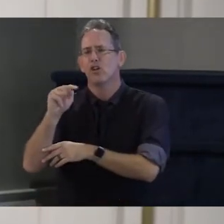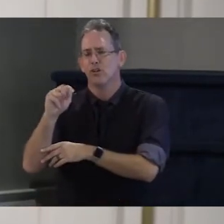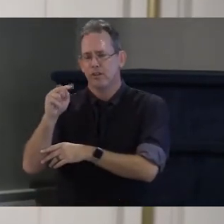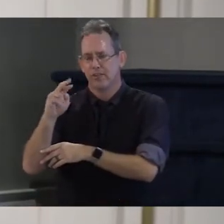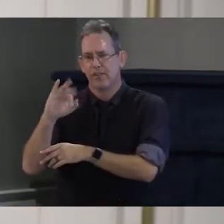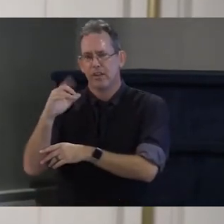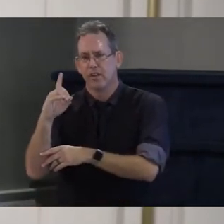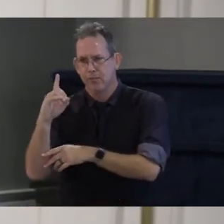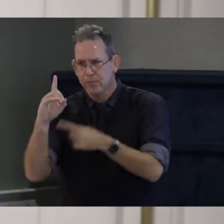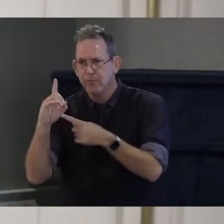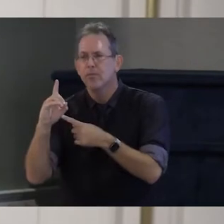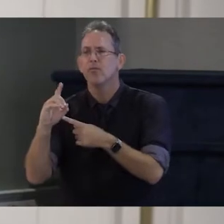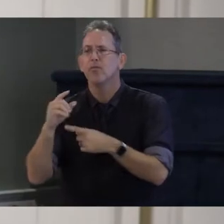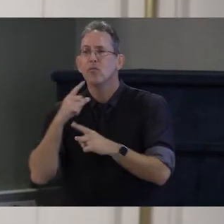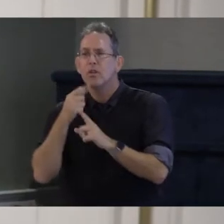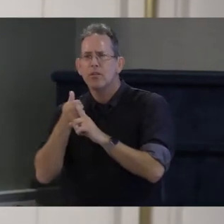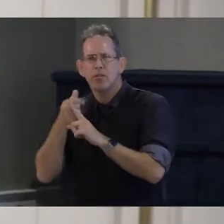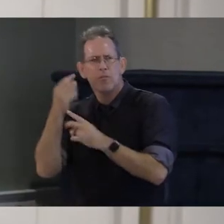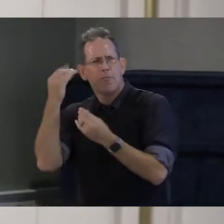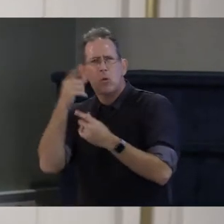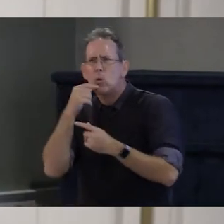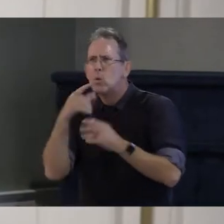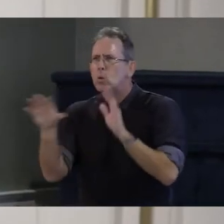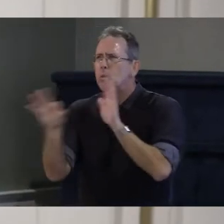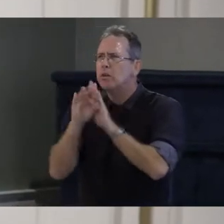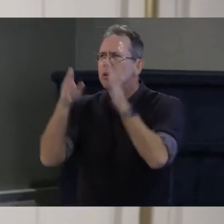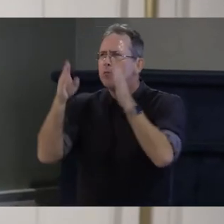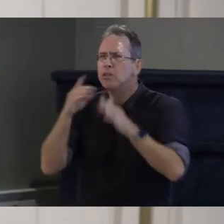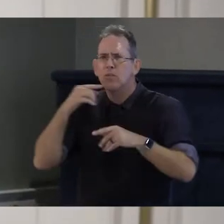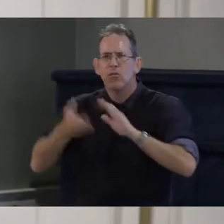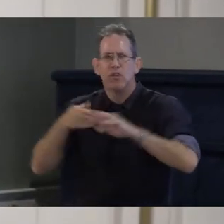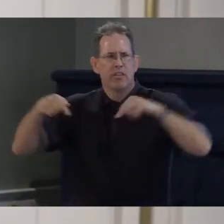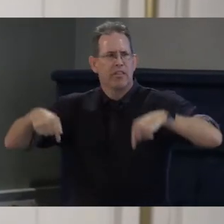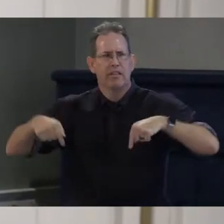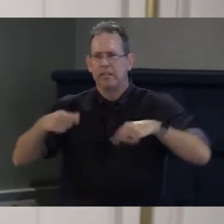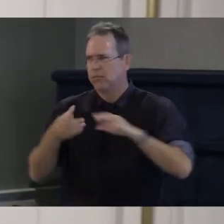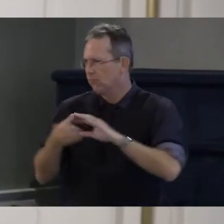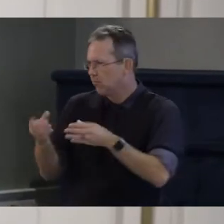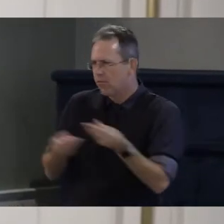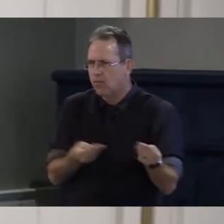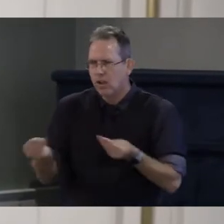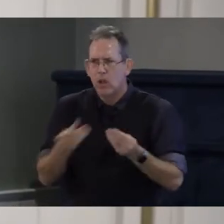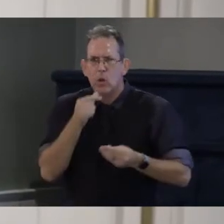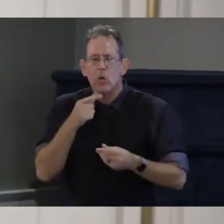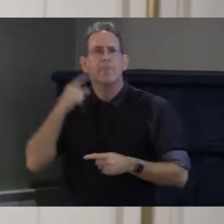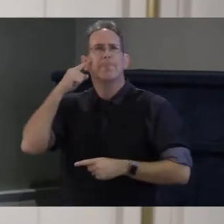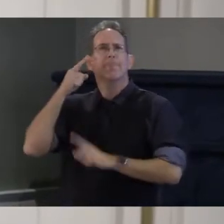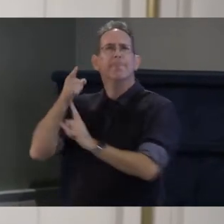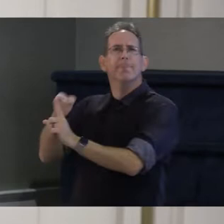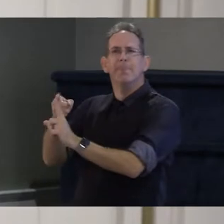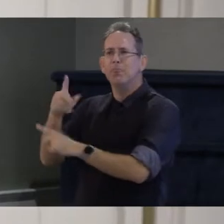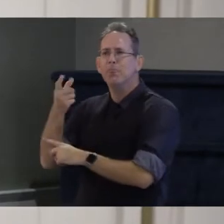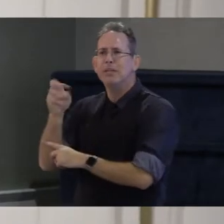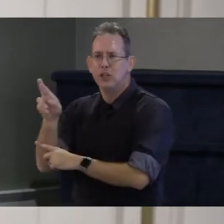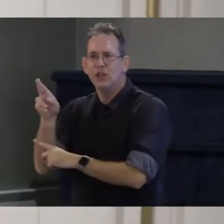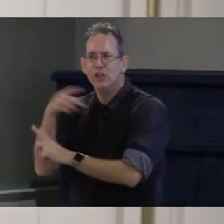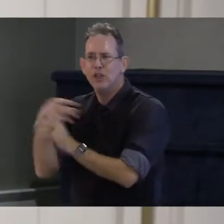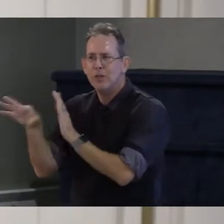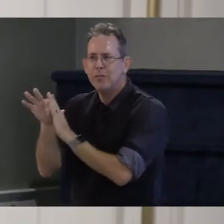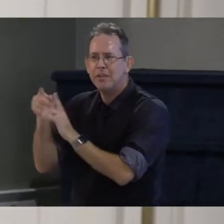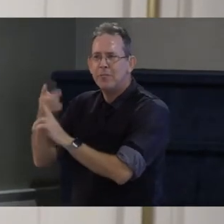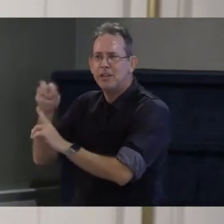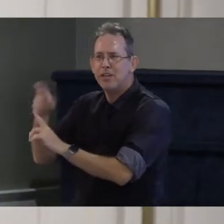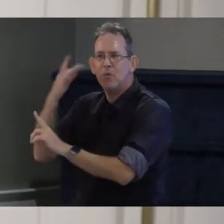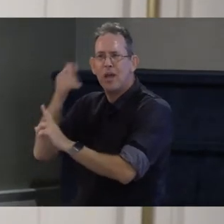mind to moderate was Peter he is an esteemed Vermont journalist who grew up in Jericho and began his reporting career at the Times Argus